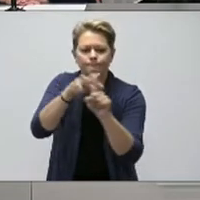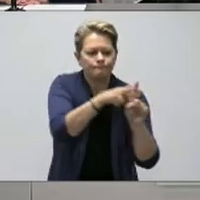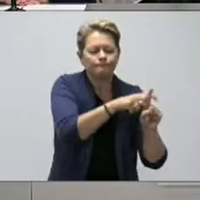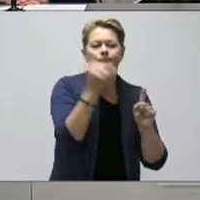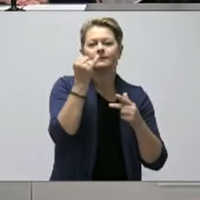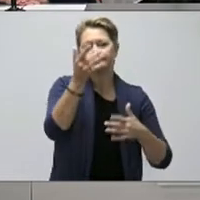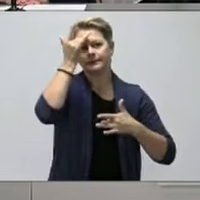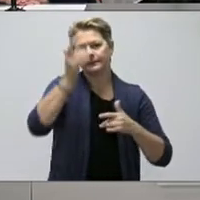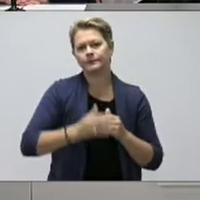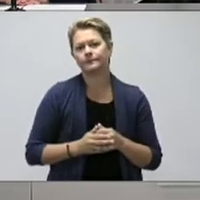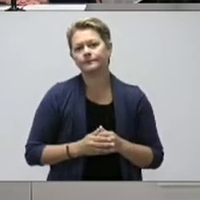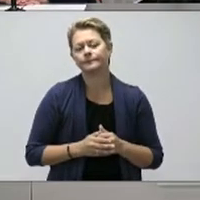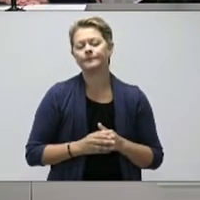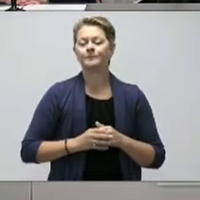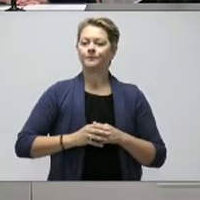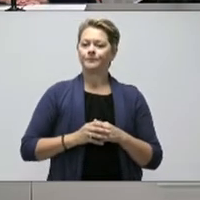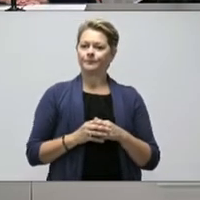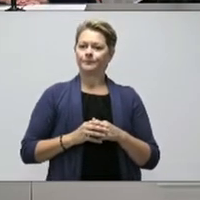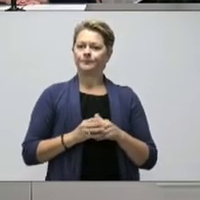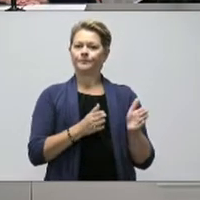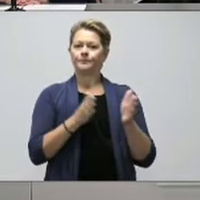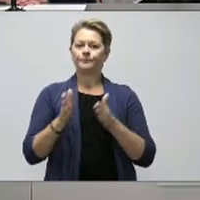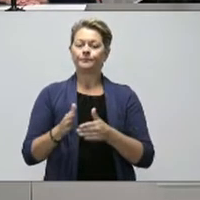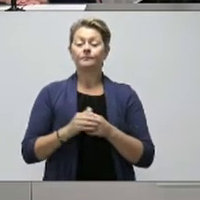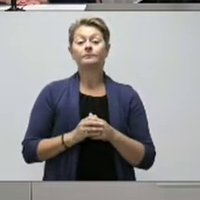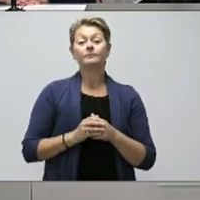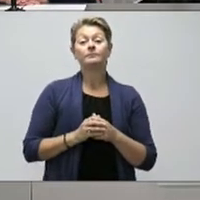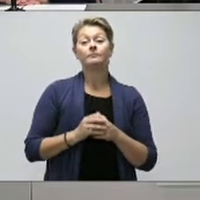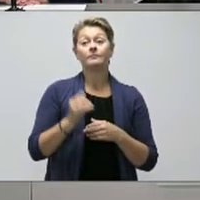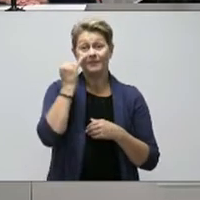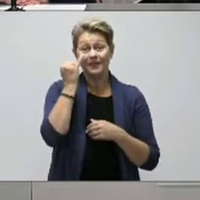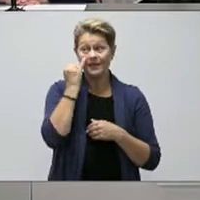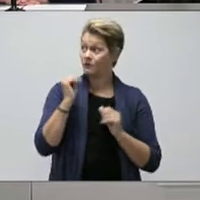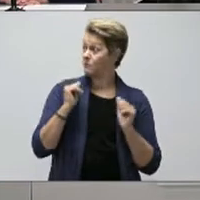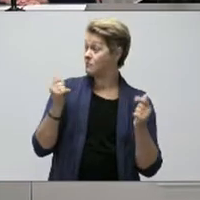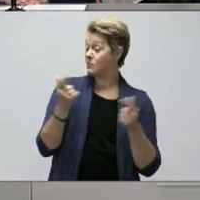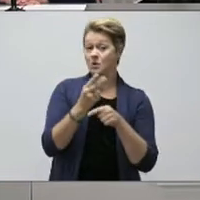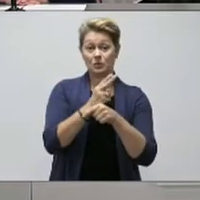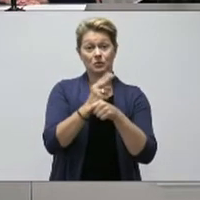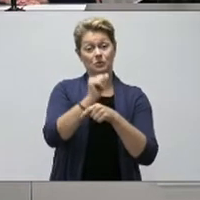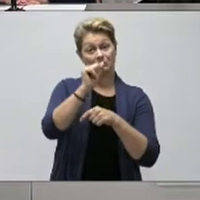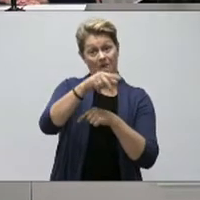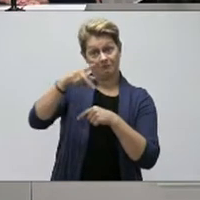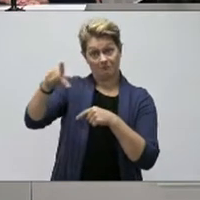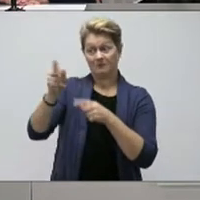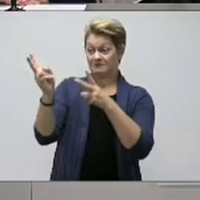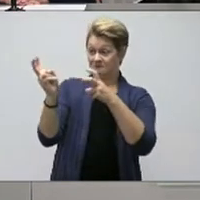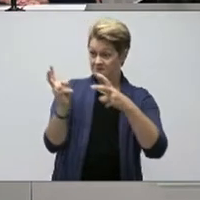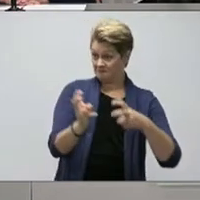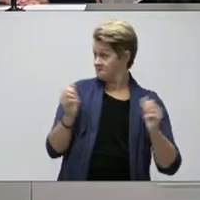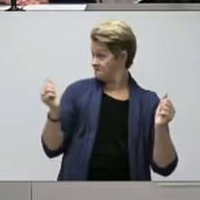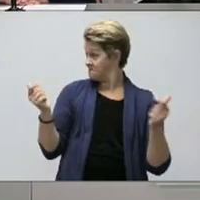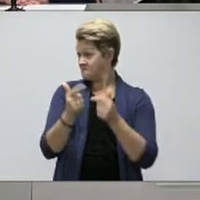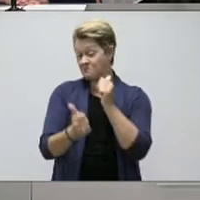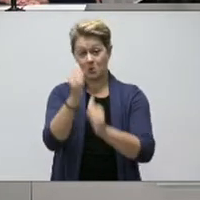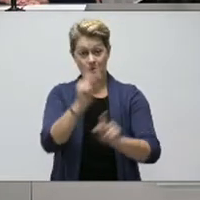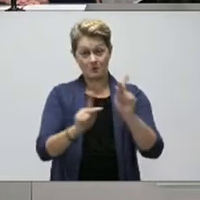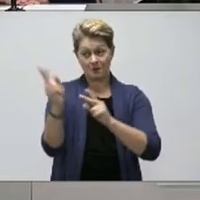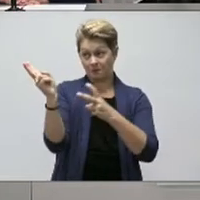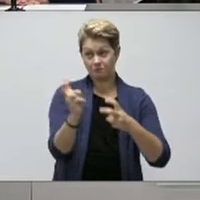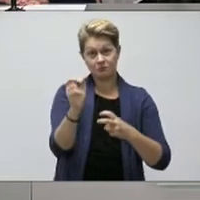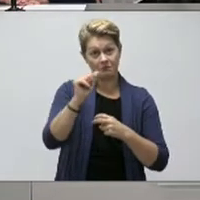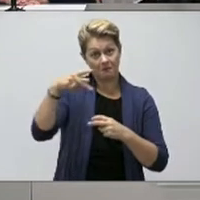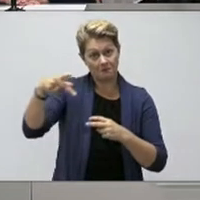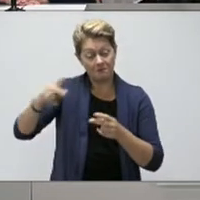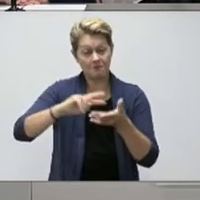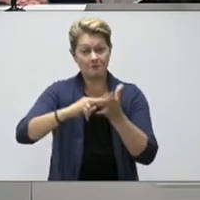If there is widespread adoption of this app, would it allow us to have more freedoms? I'm thinking, for example, saying, you know, if you're